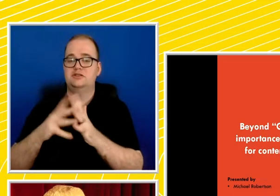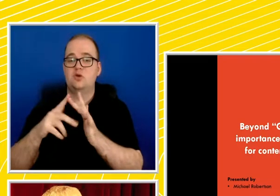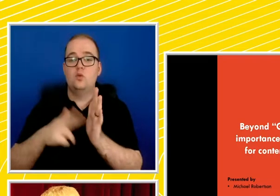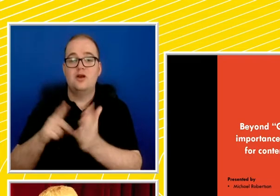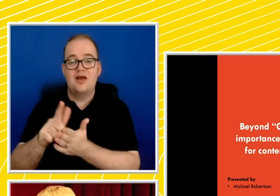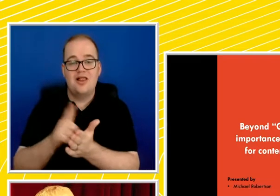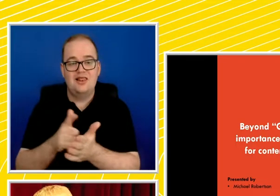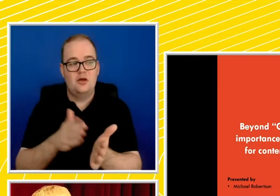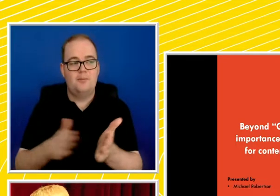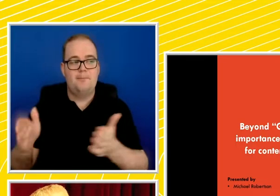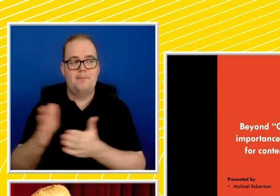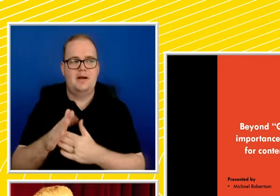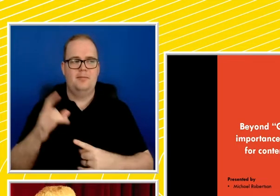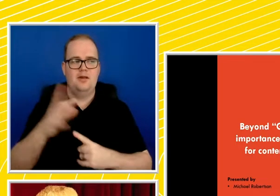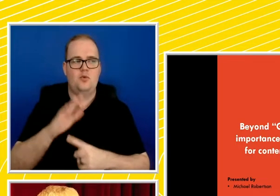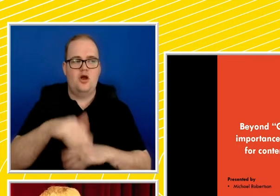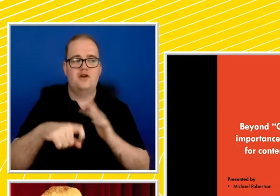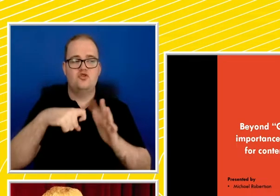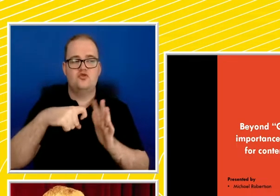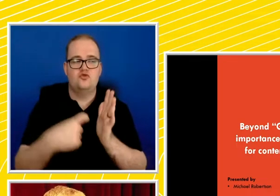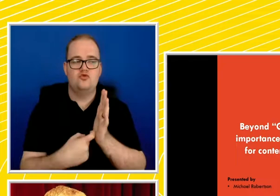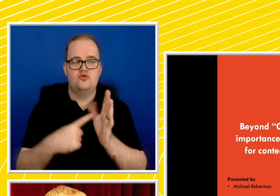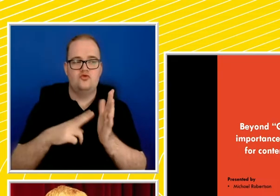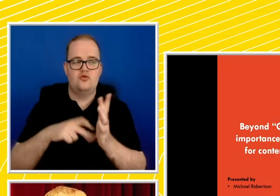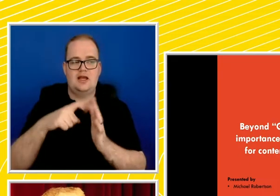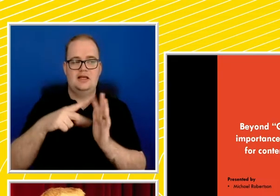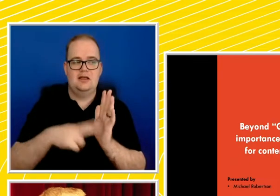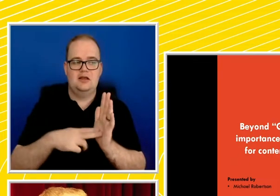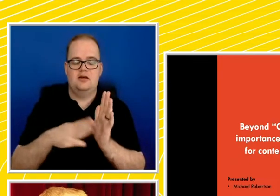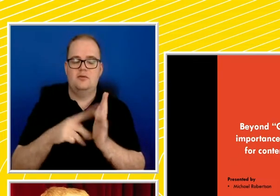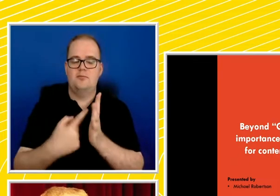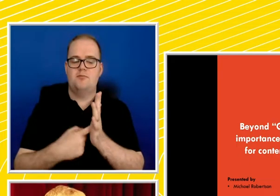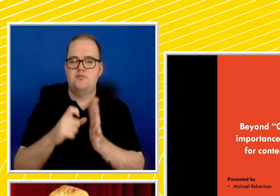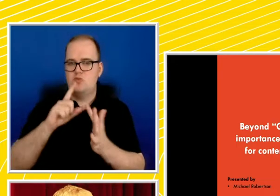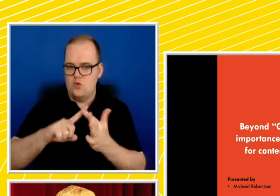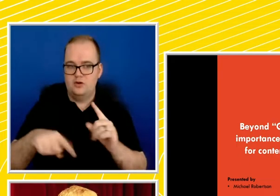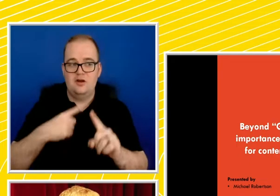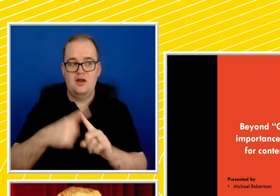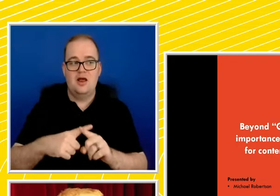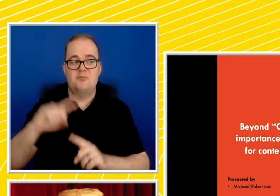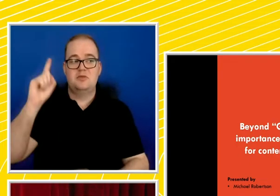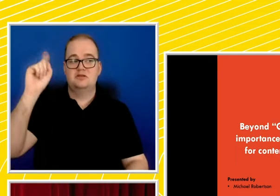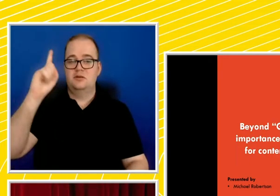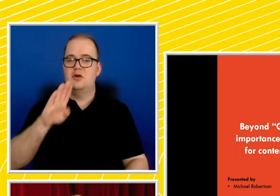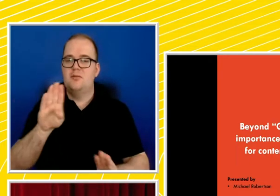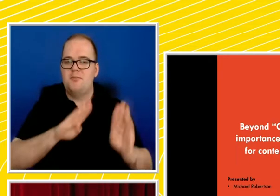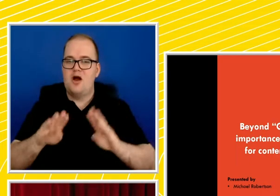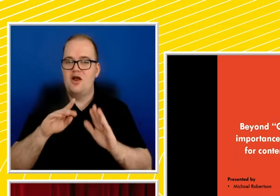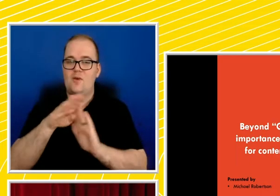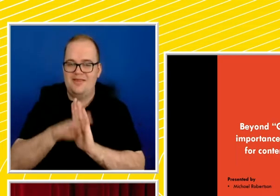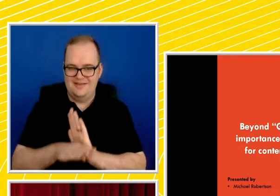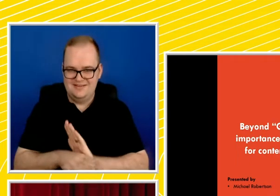contemporary bioethics, a segue into the rest of the symposium and seminar series. So, thank you.